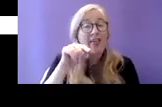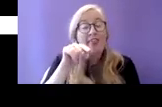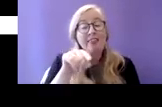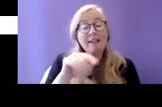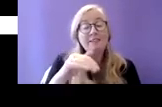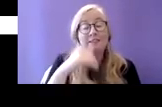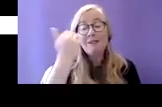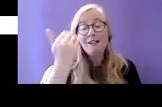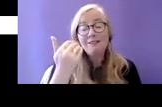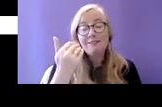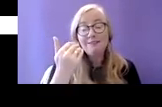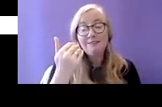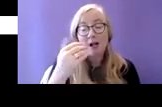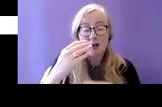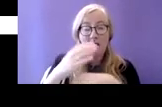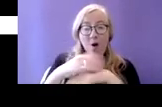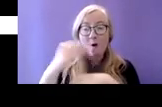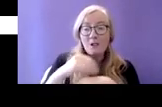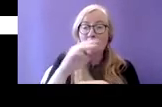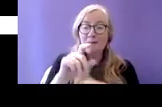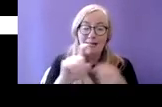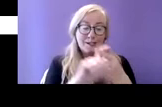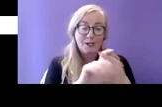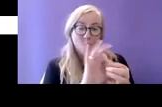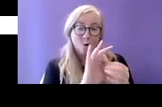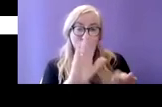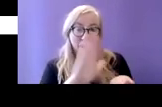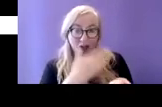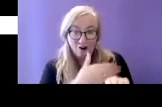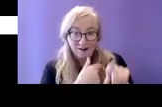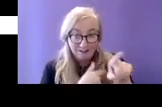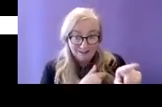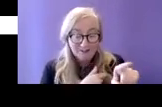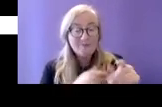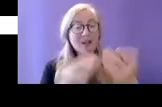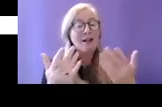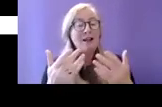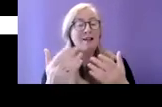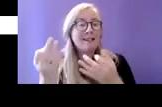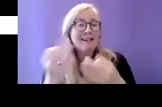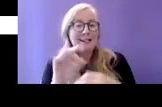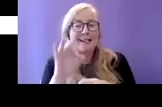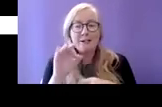homes for longer and receiving care in more appropriate care settings than in hospitals